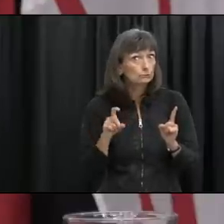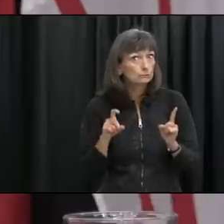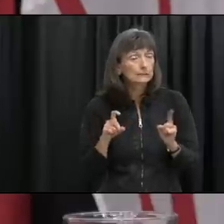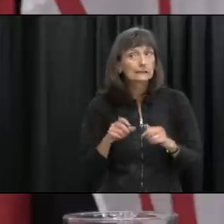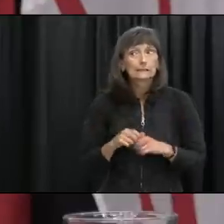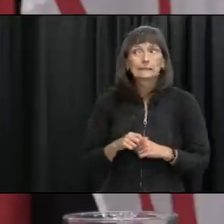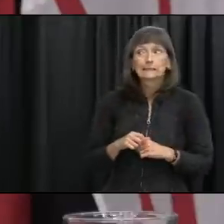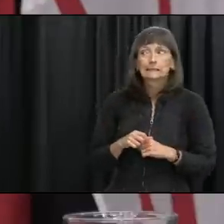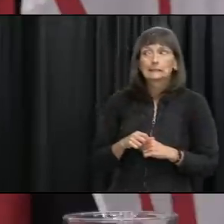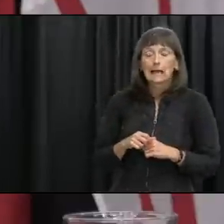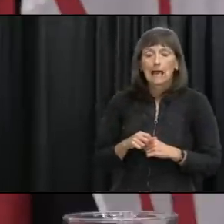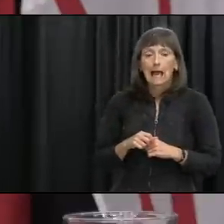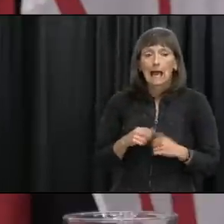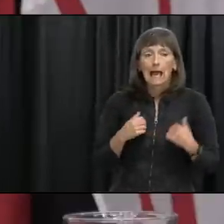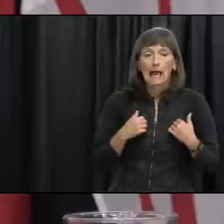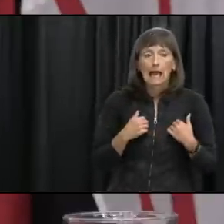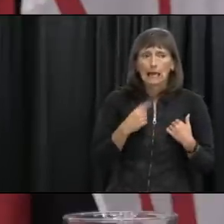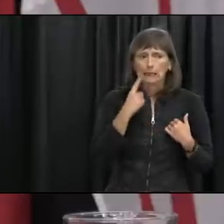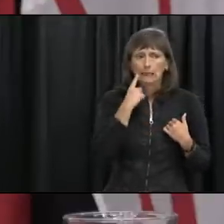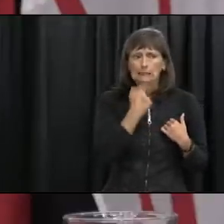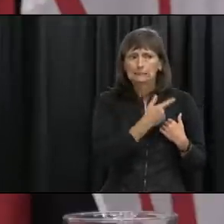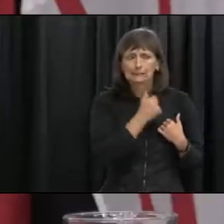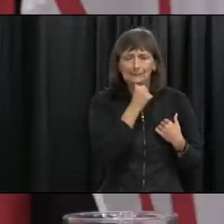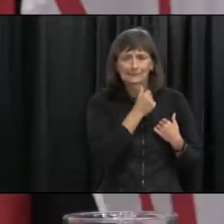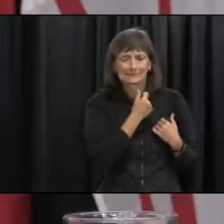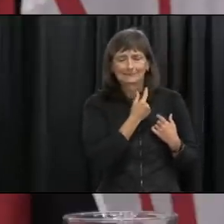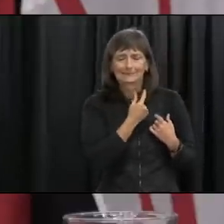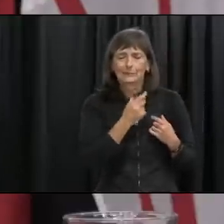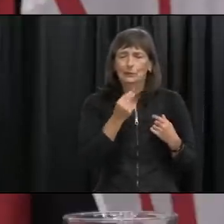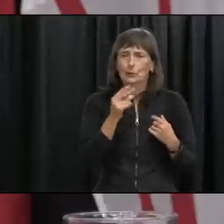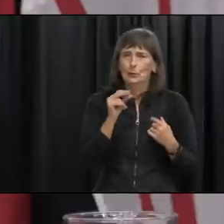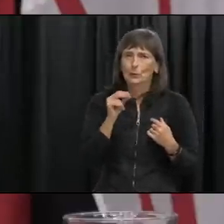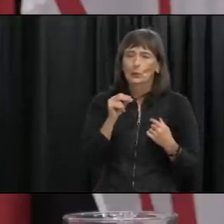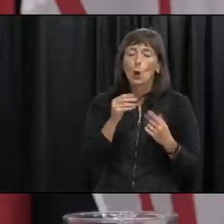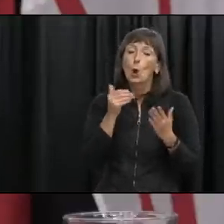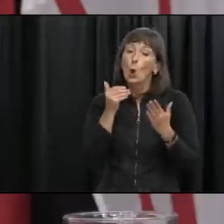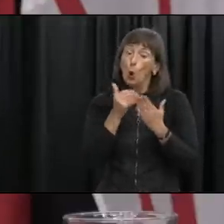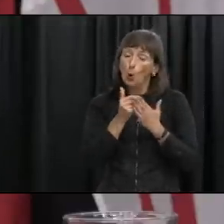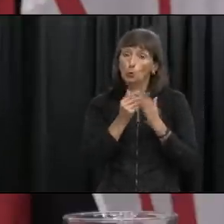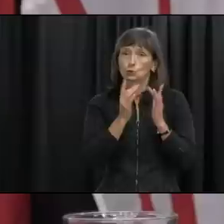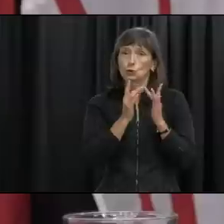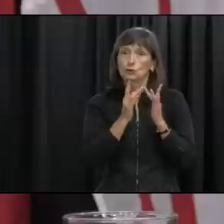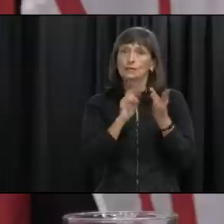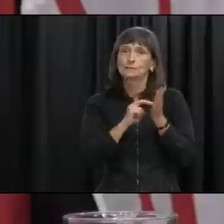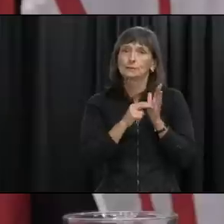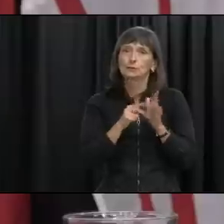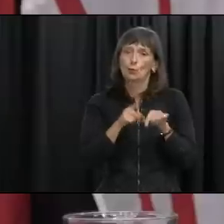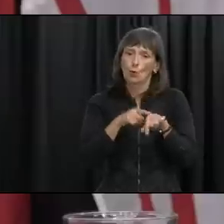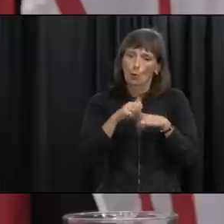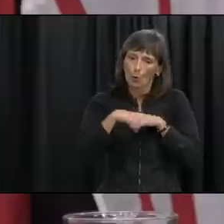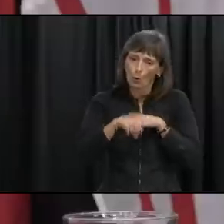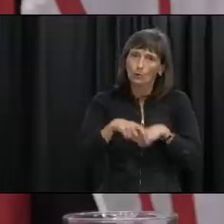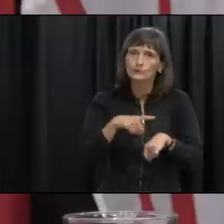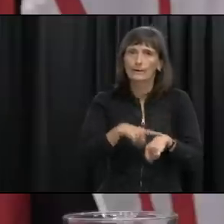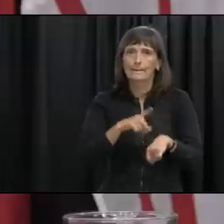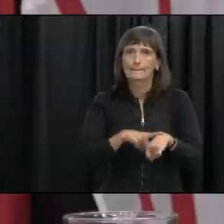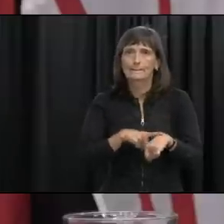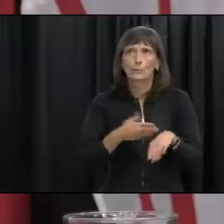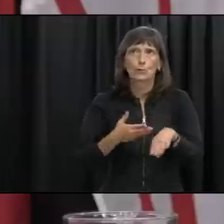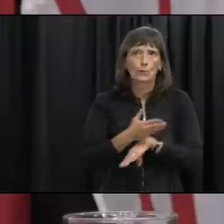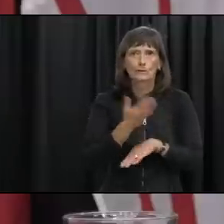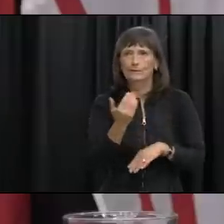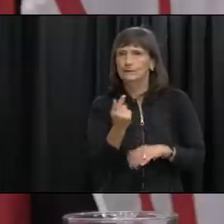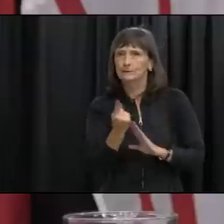for dr sevier no the close contact is someone who spent significant period of time certainly greater than